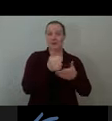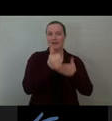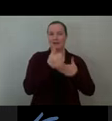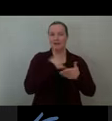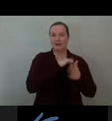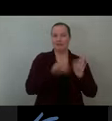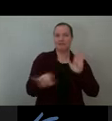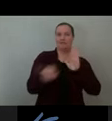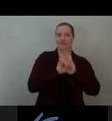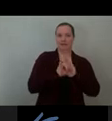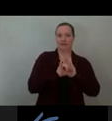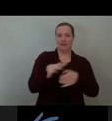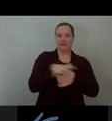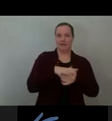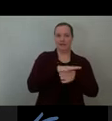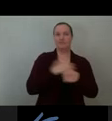Next.